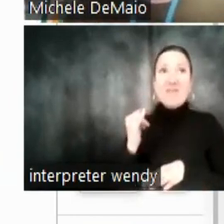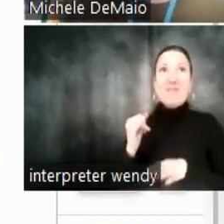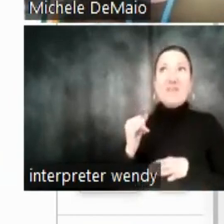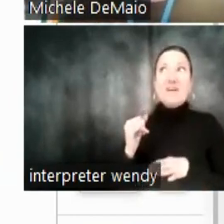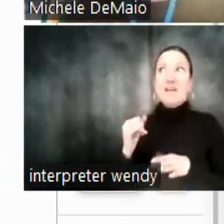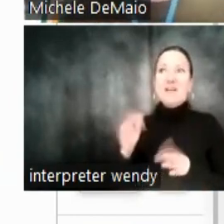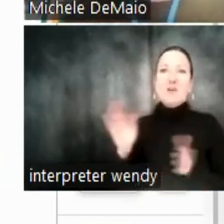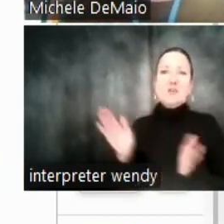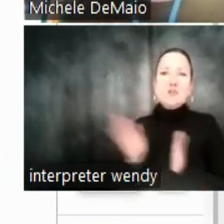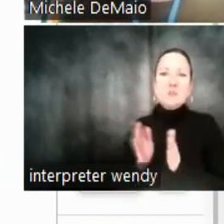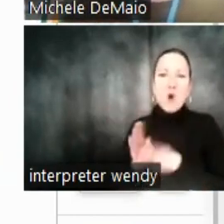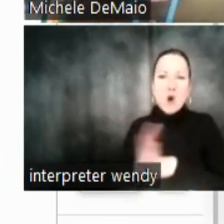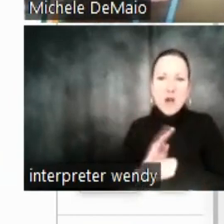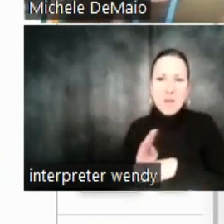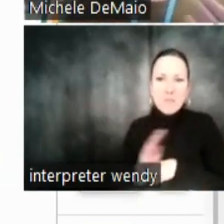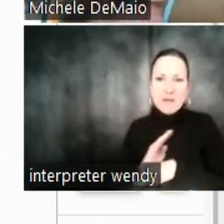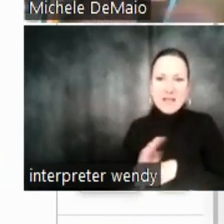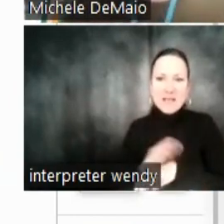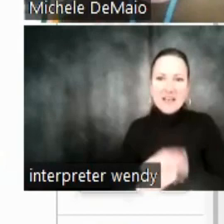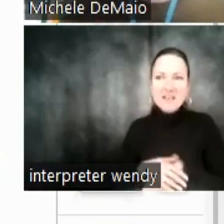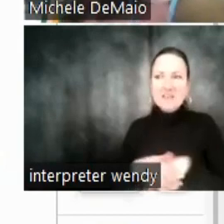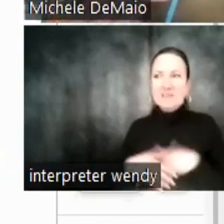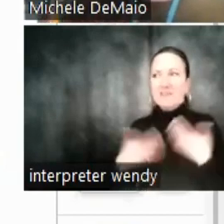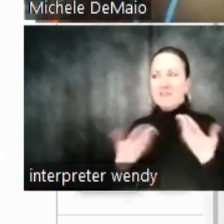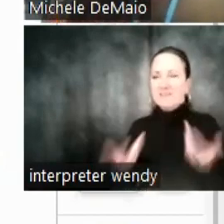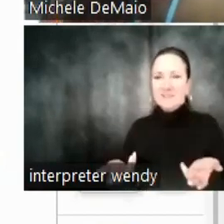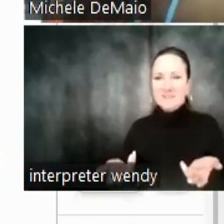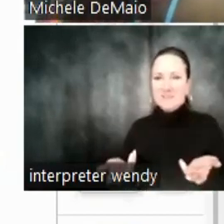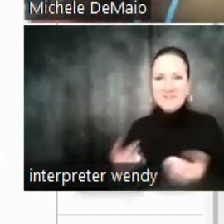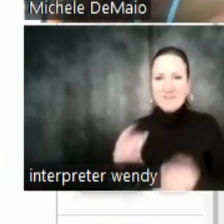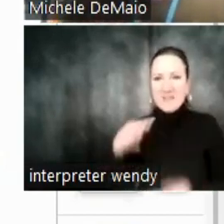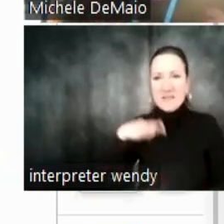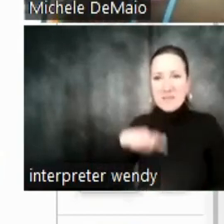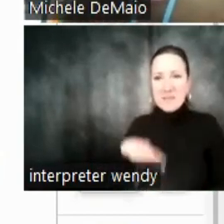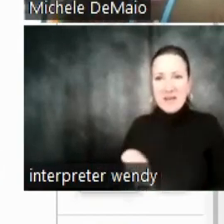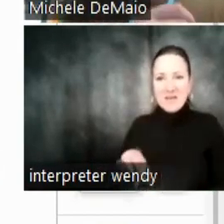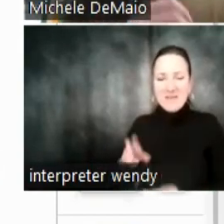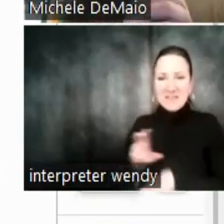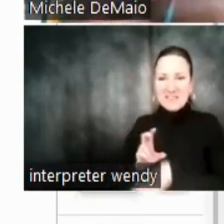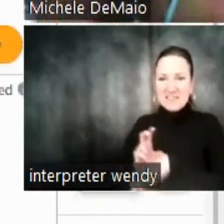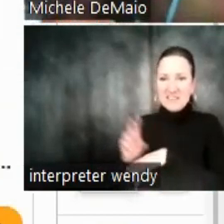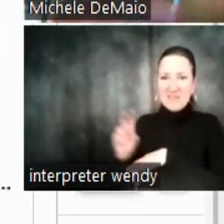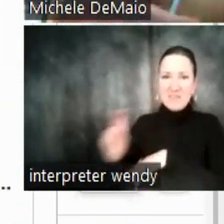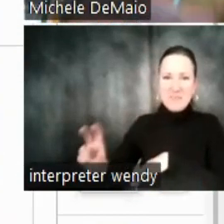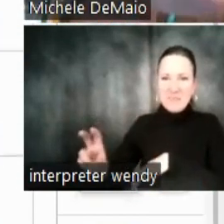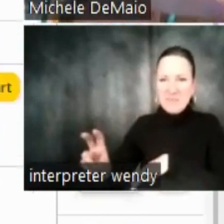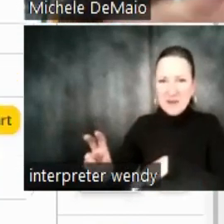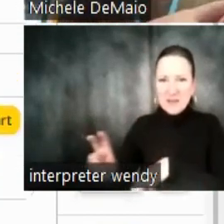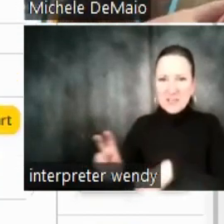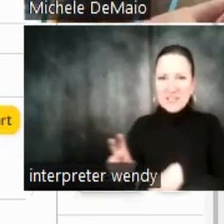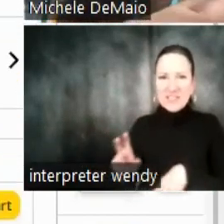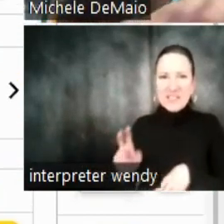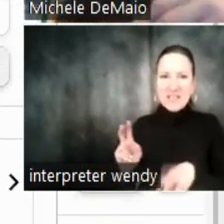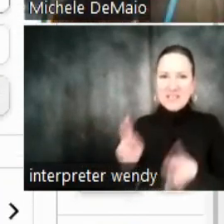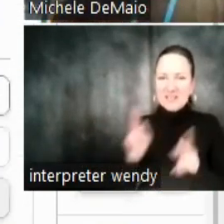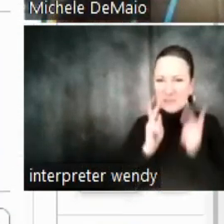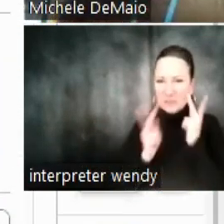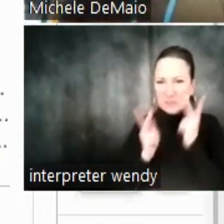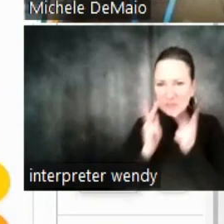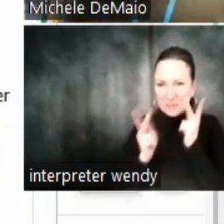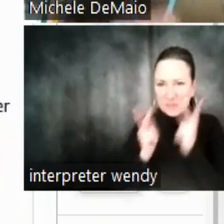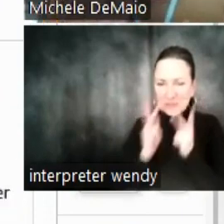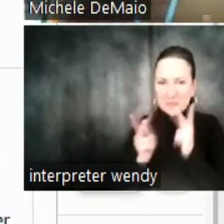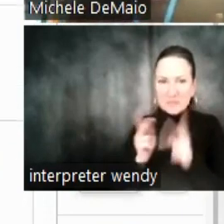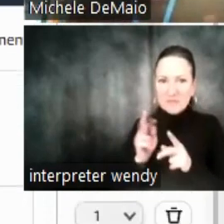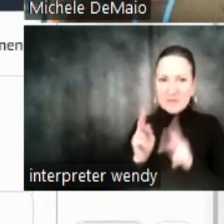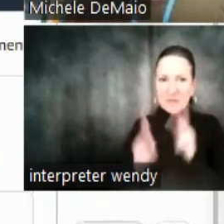argument, just because they just don't understand the benefits of maintaining viewership on your pages. So,